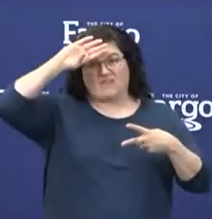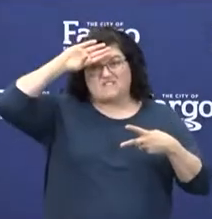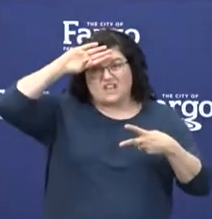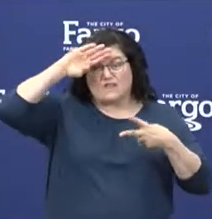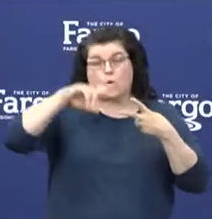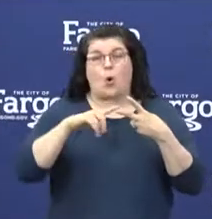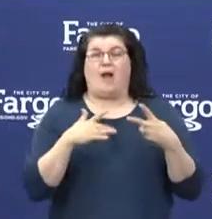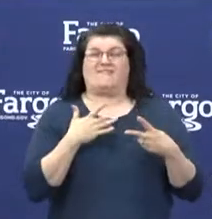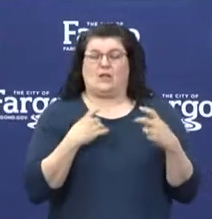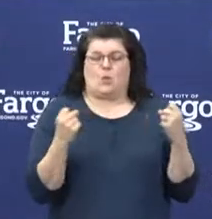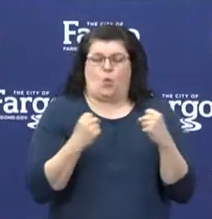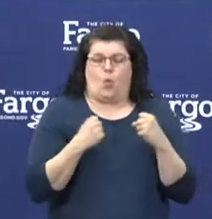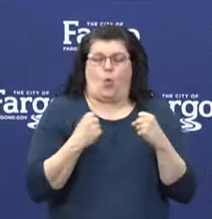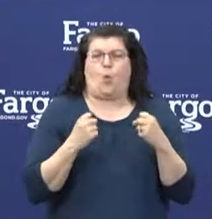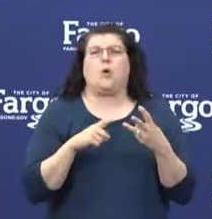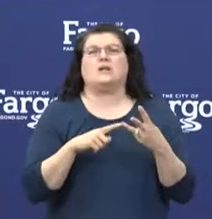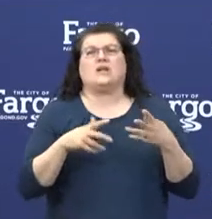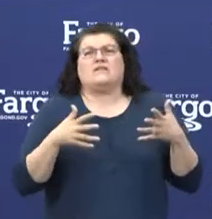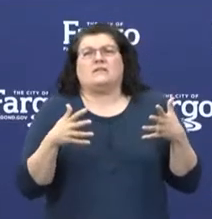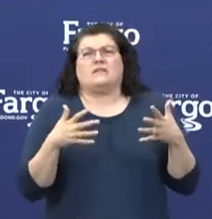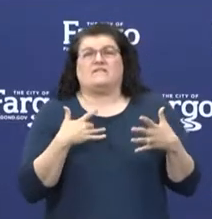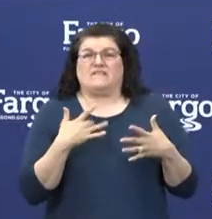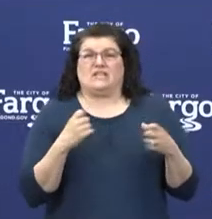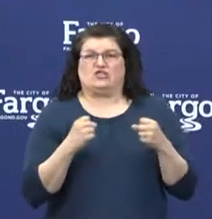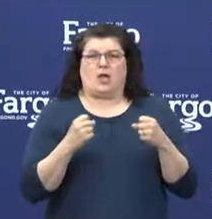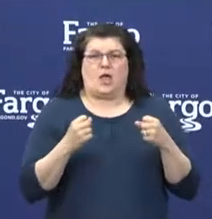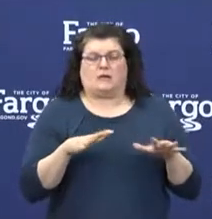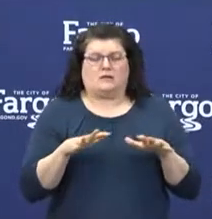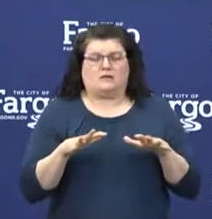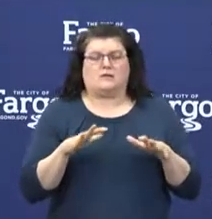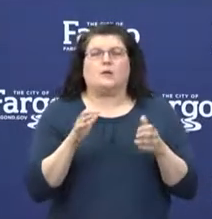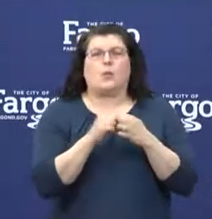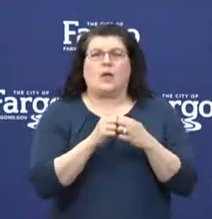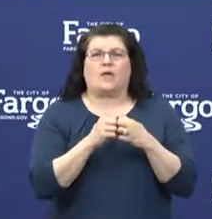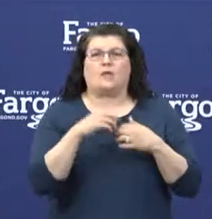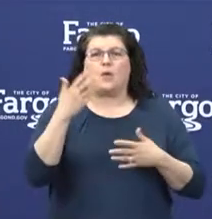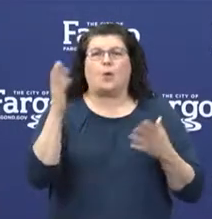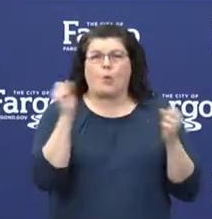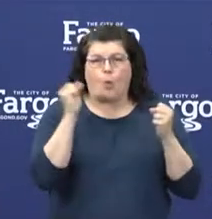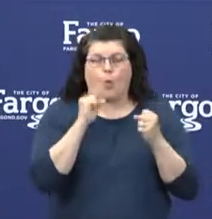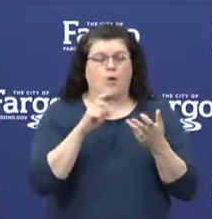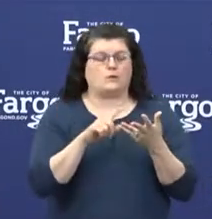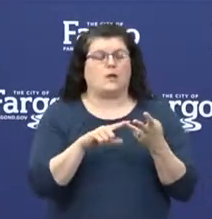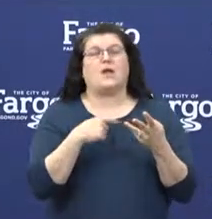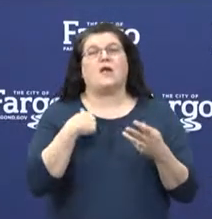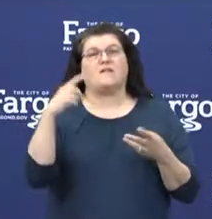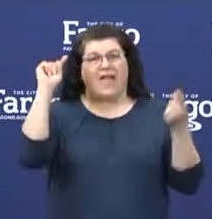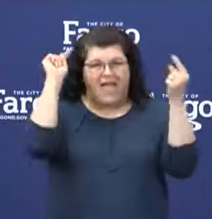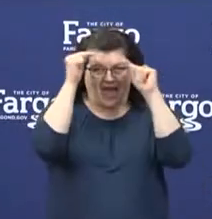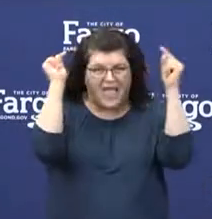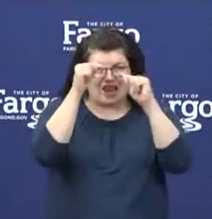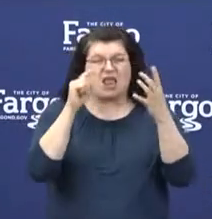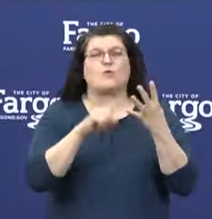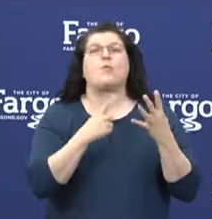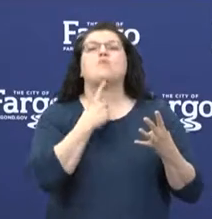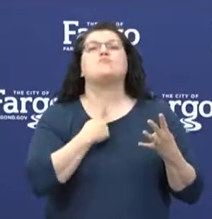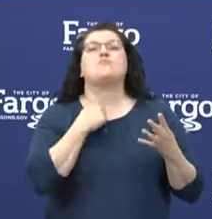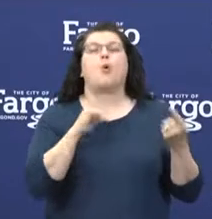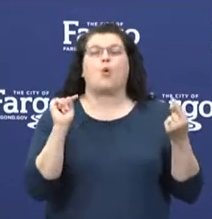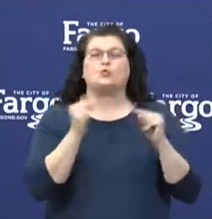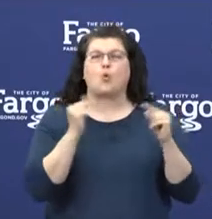chills, repeated shaking with chills, muscle pain, headache, sore throat, or loss of taste or smell.